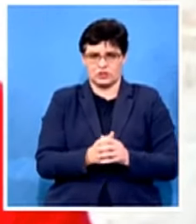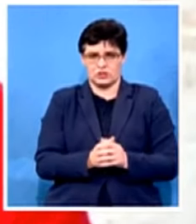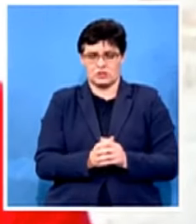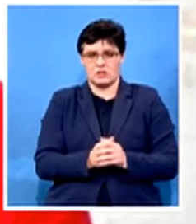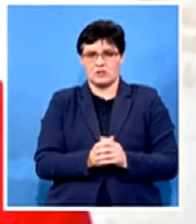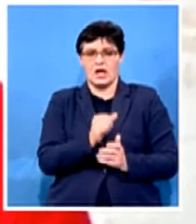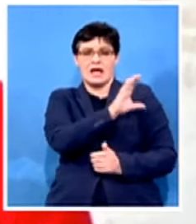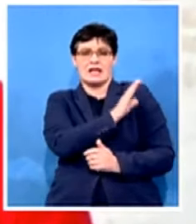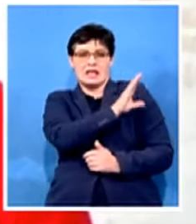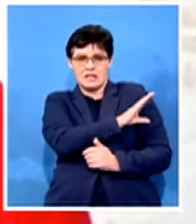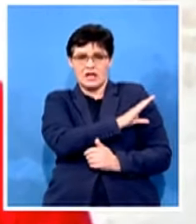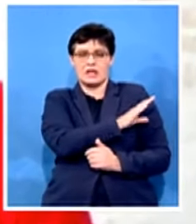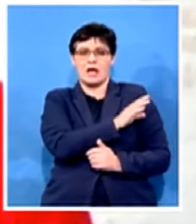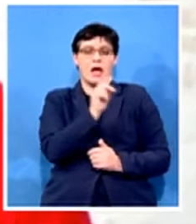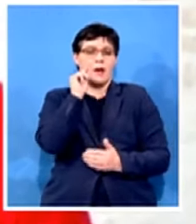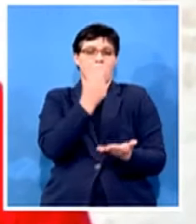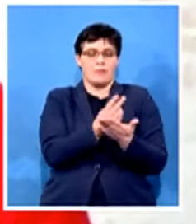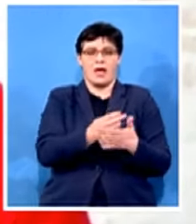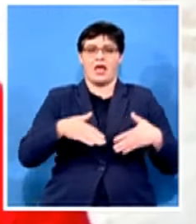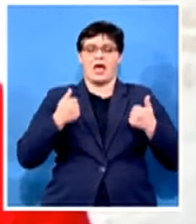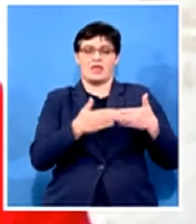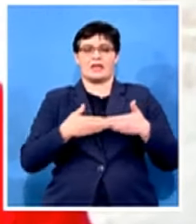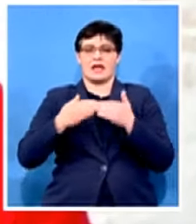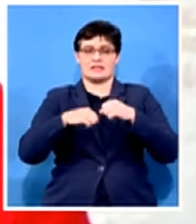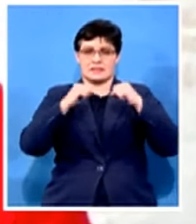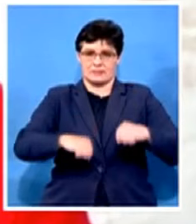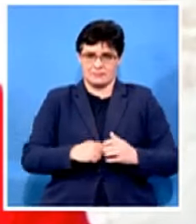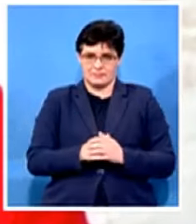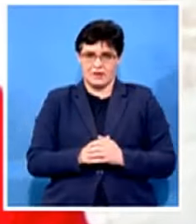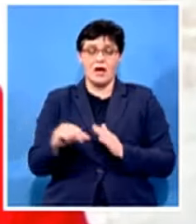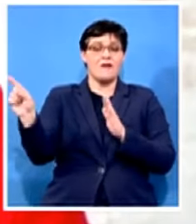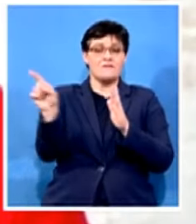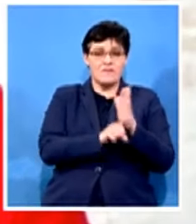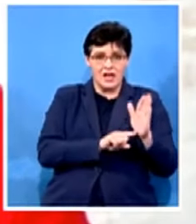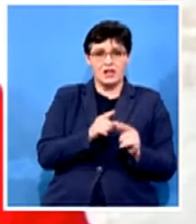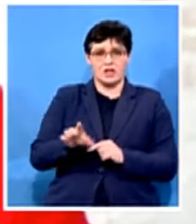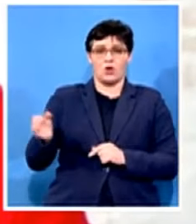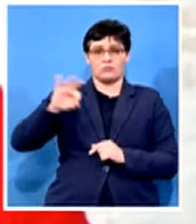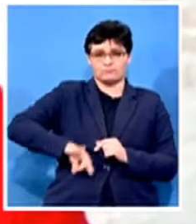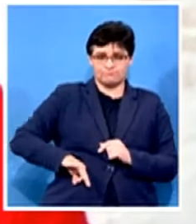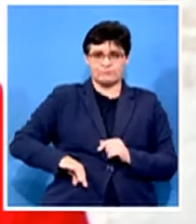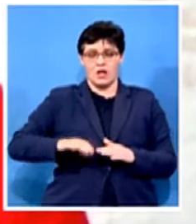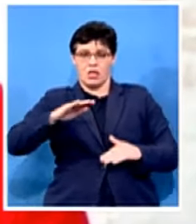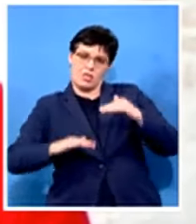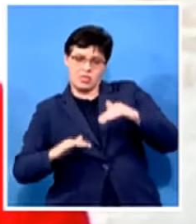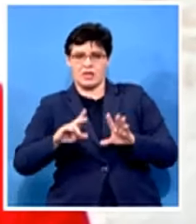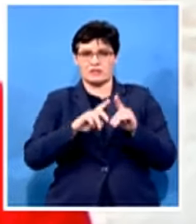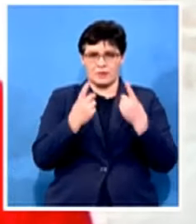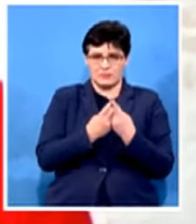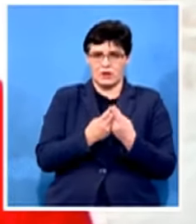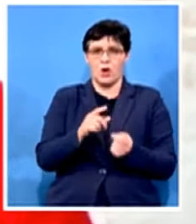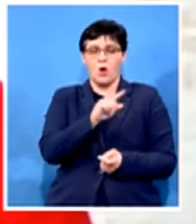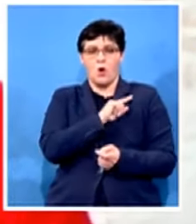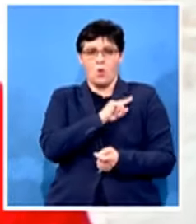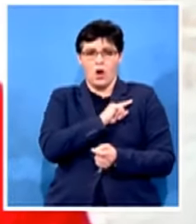care system one of the failures which contributed to the instability in the department is that it was not clinician-led it was led